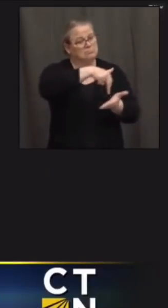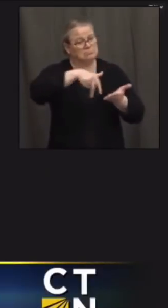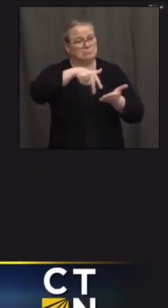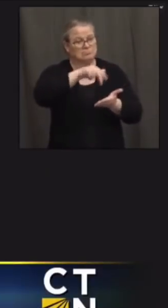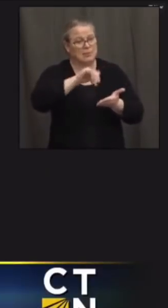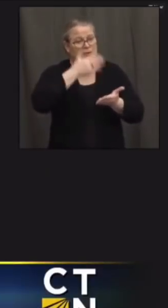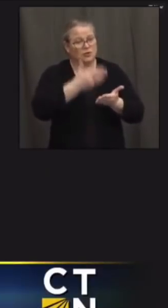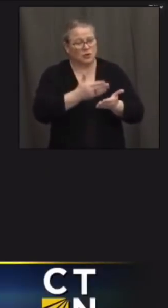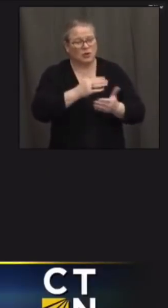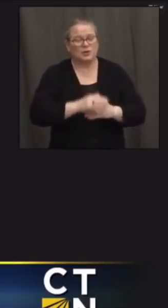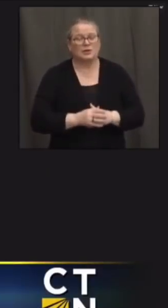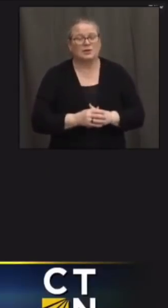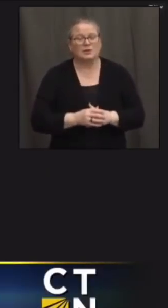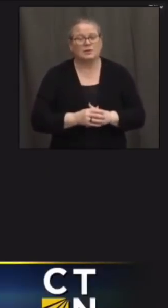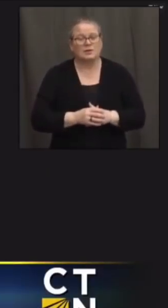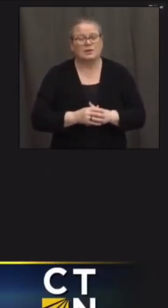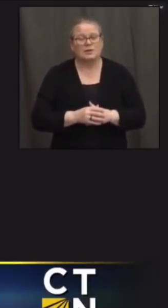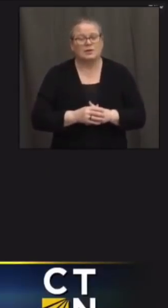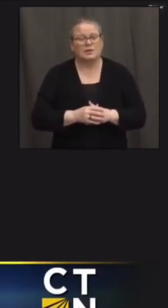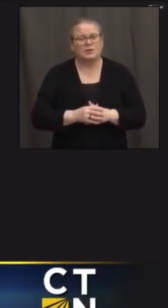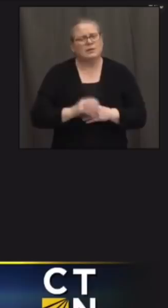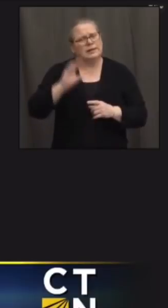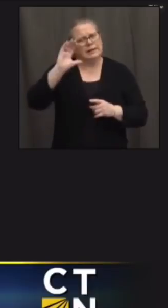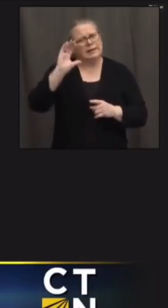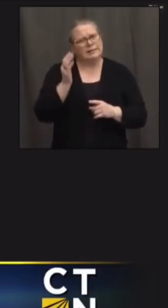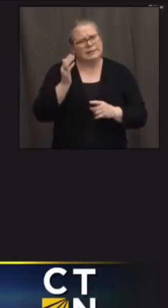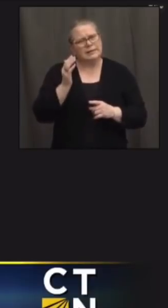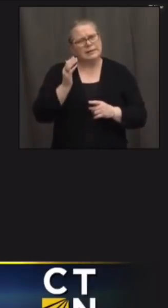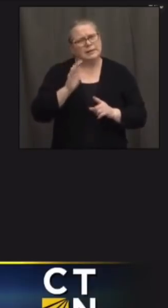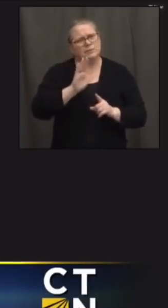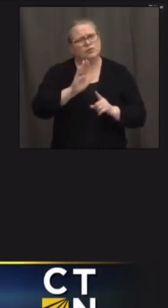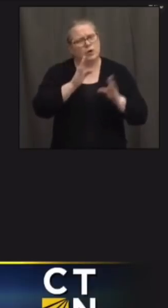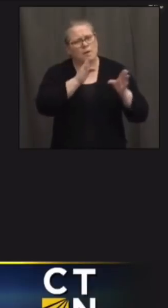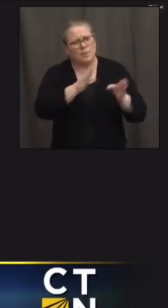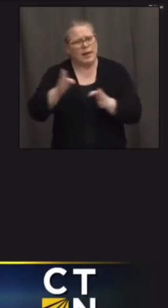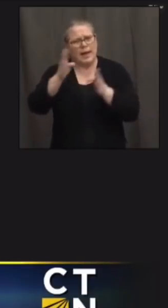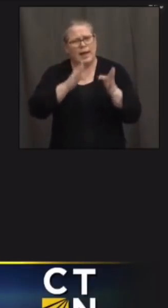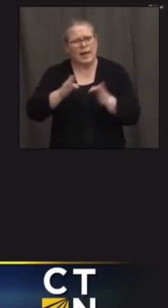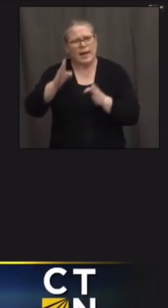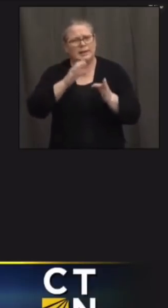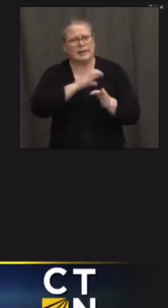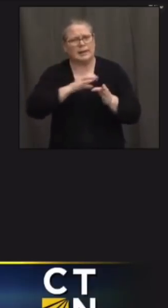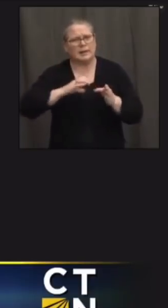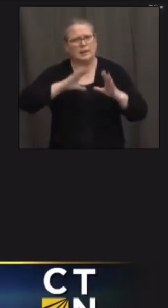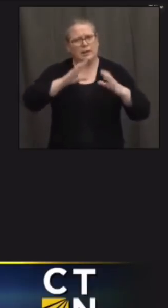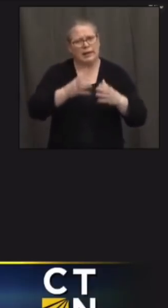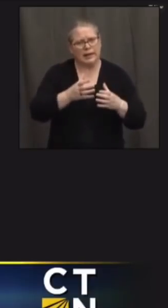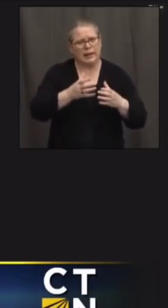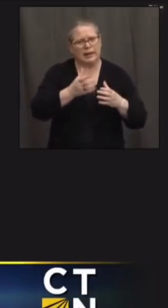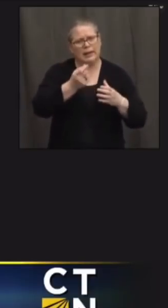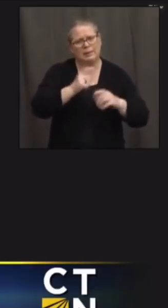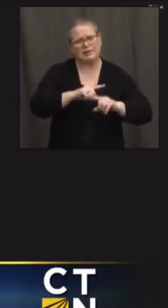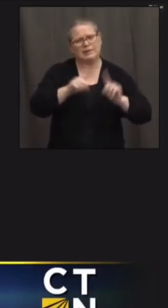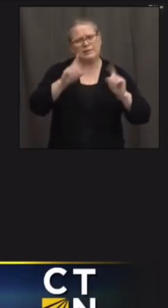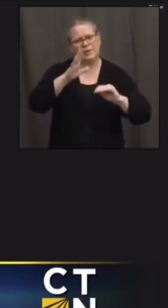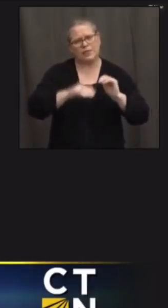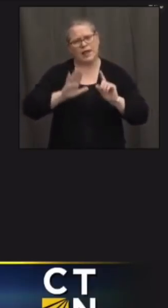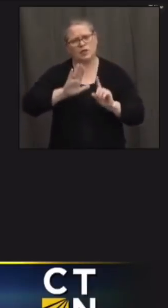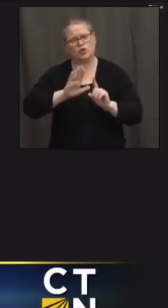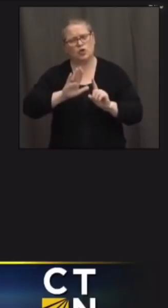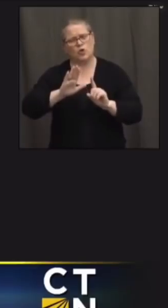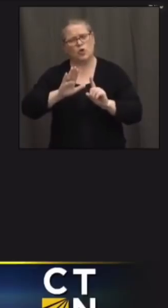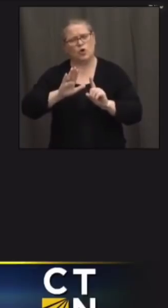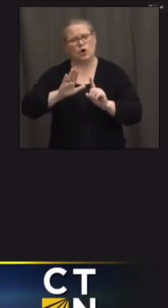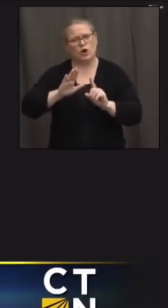uh allocations committee has sort of taken a different route than the the path you have been um advocating which was sort of this idea